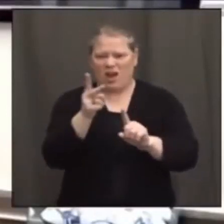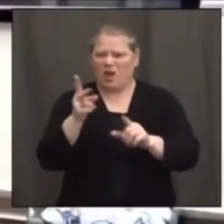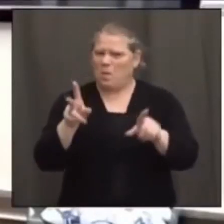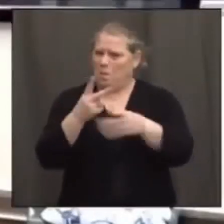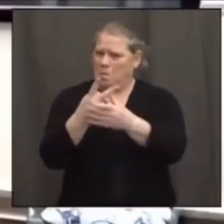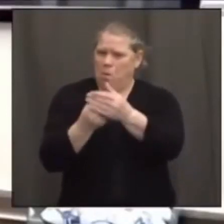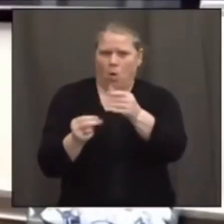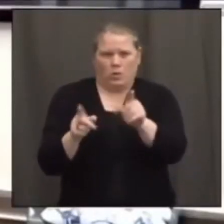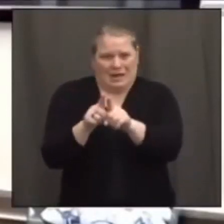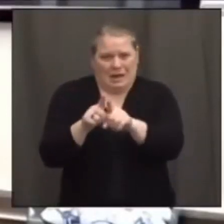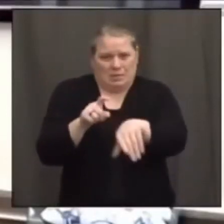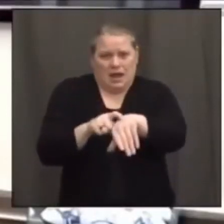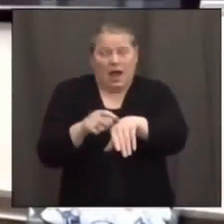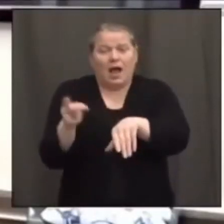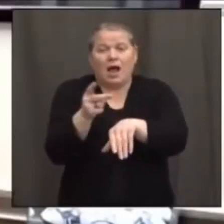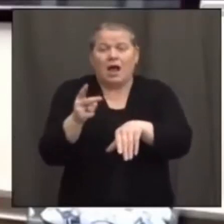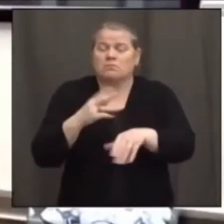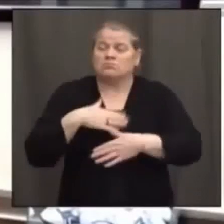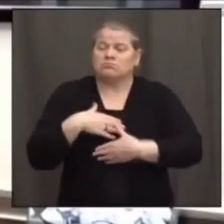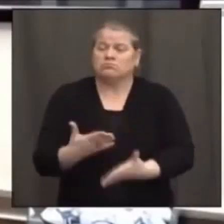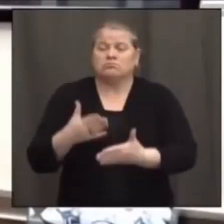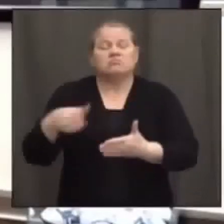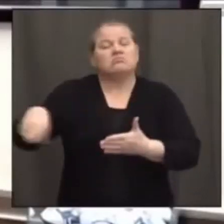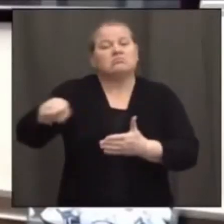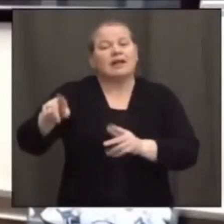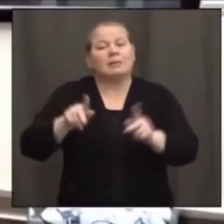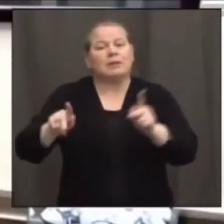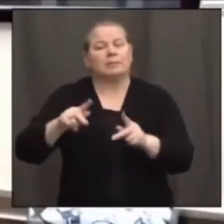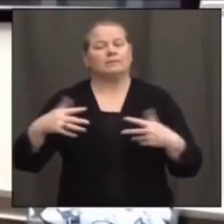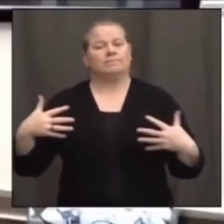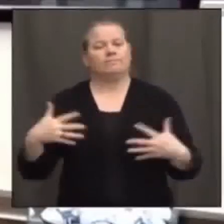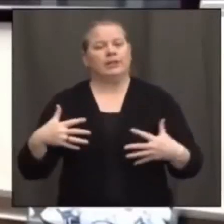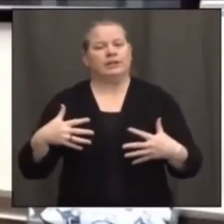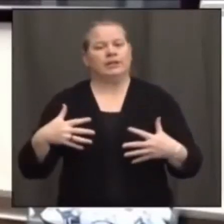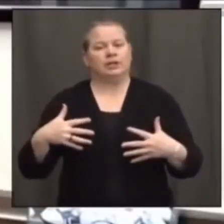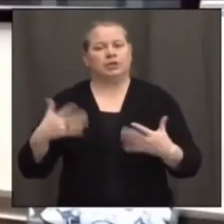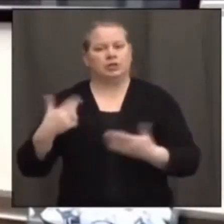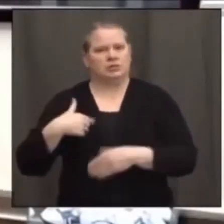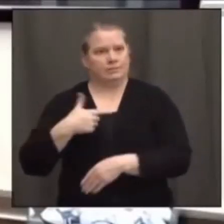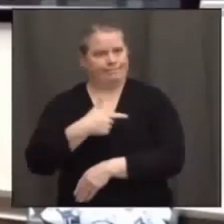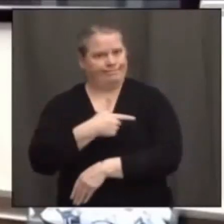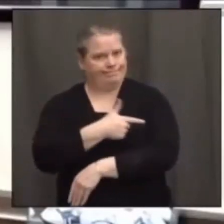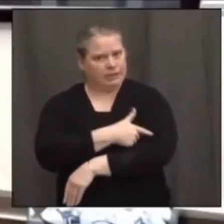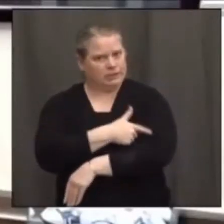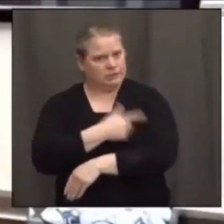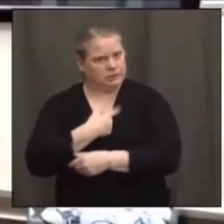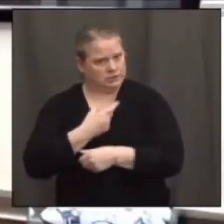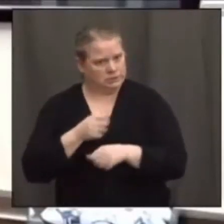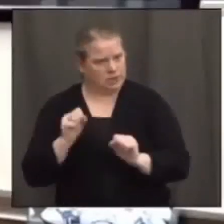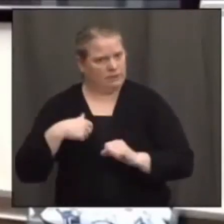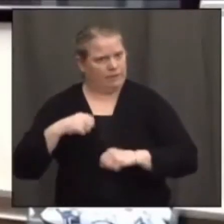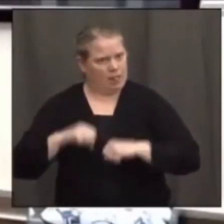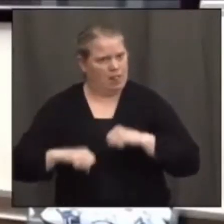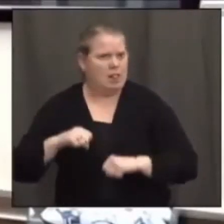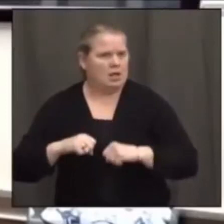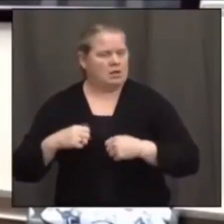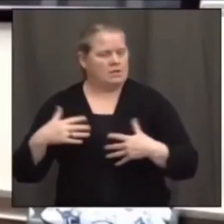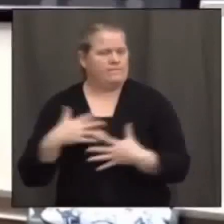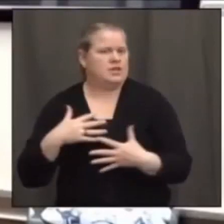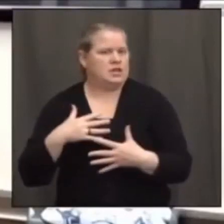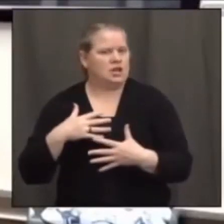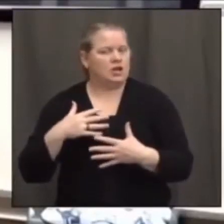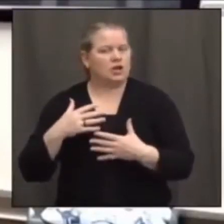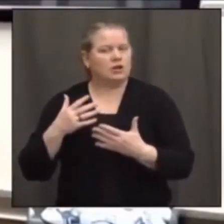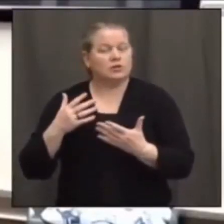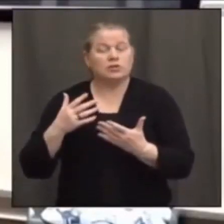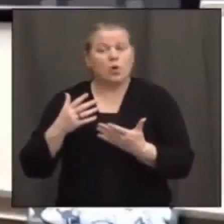Is it okay? And so how are we going to convince the members of our